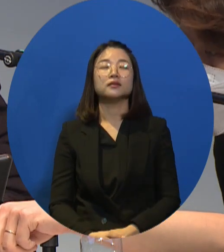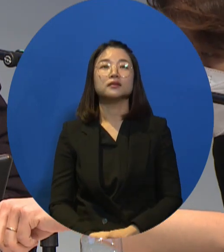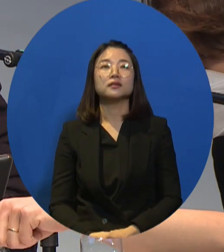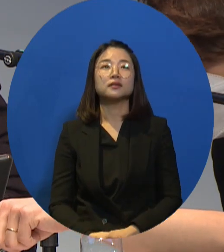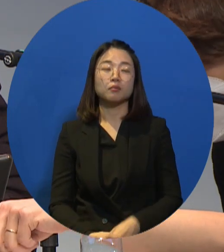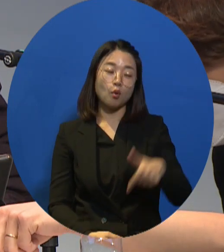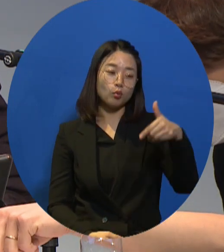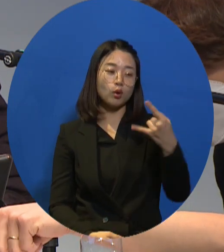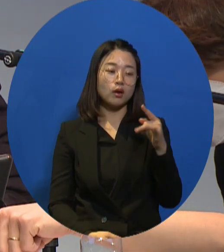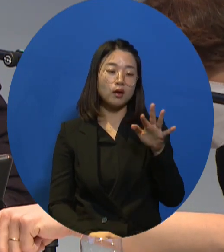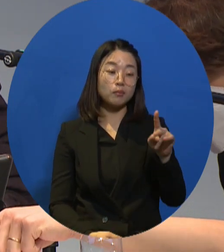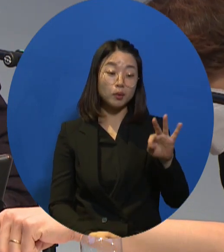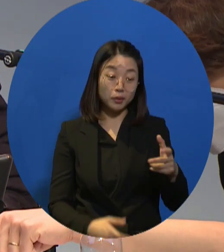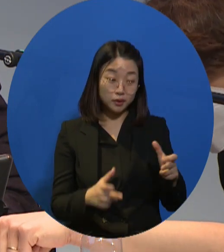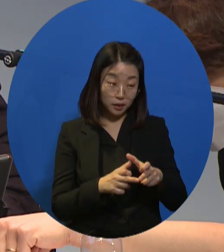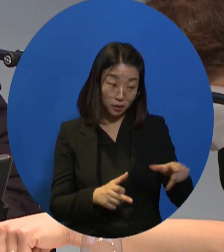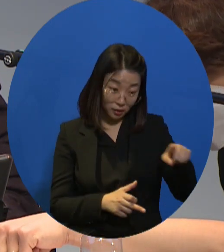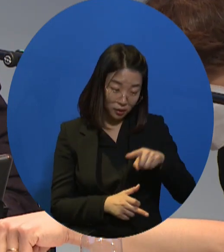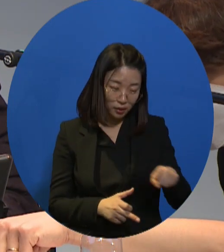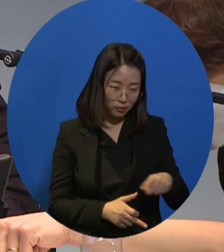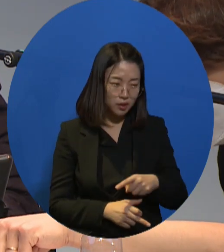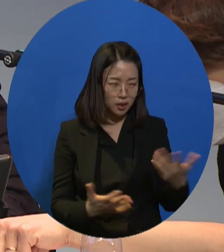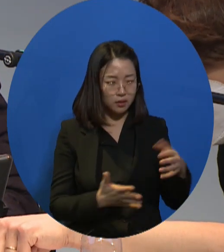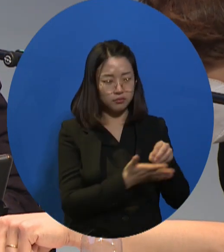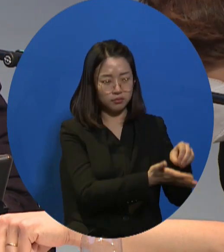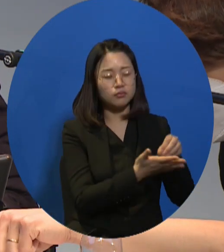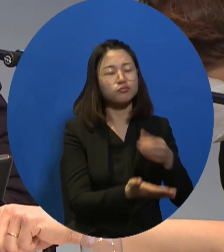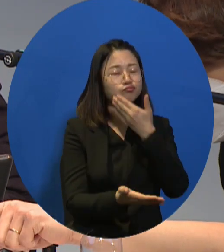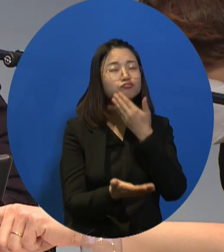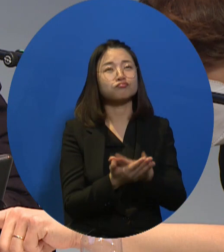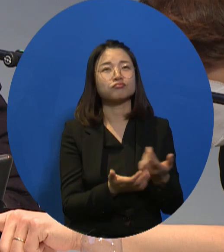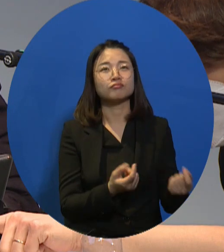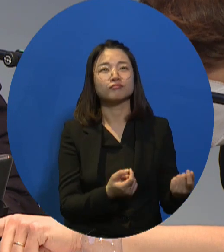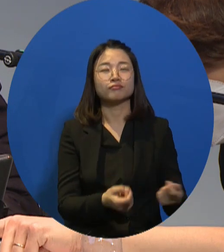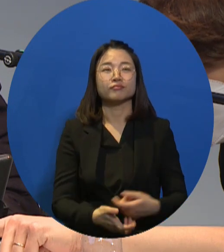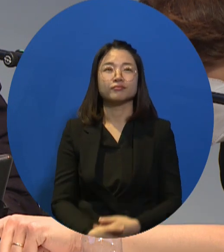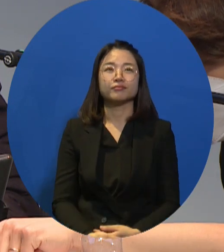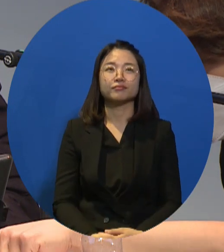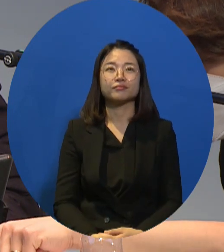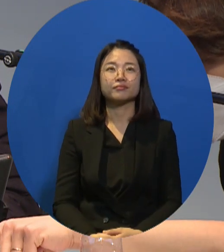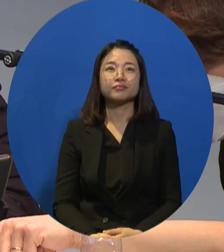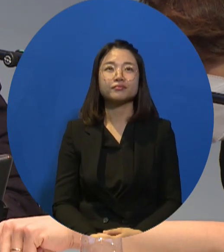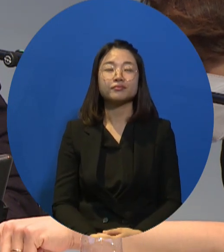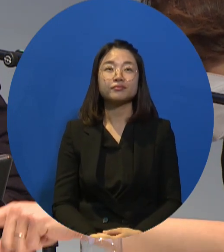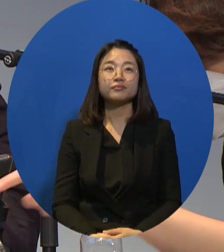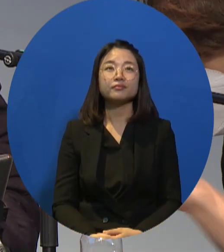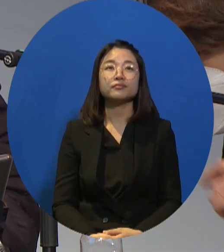this type of employment program is crucial for people with severe disabilities.